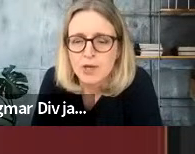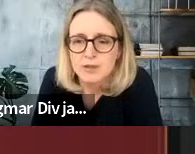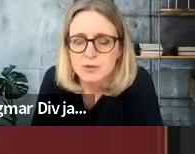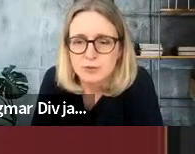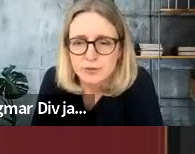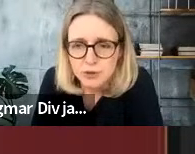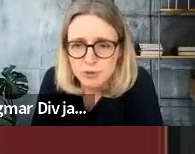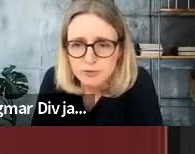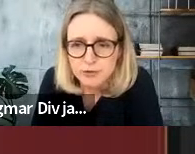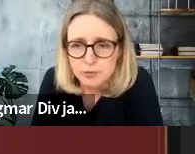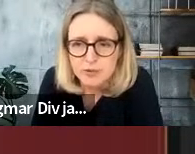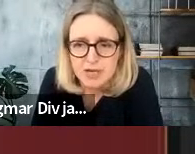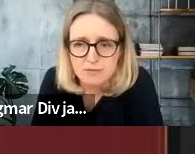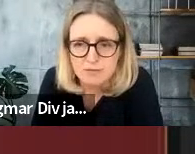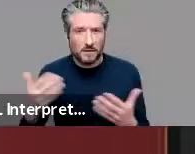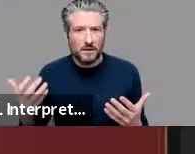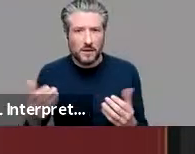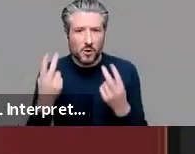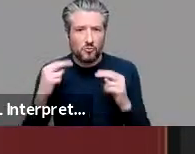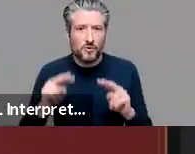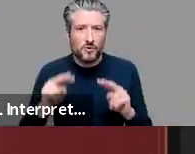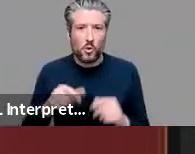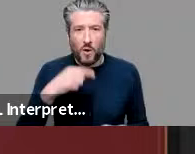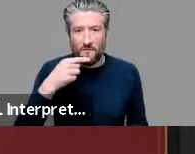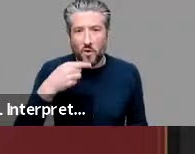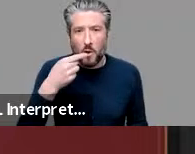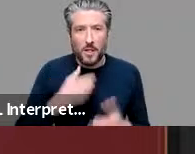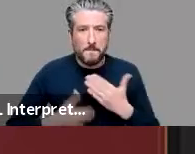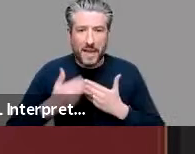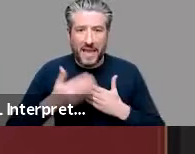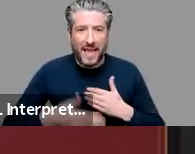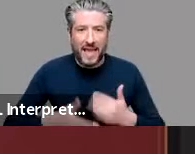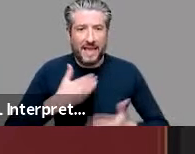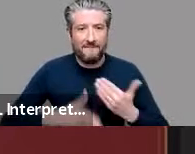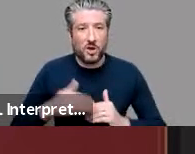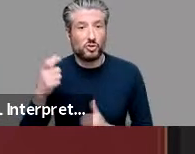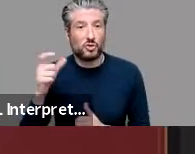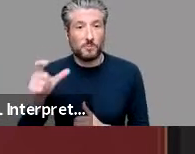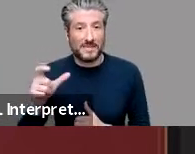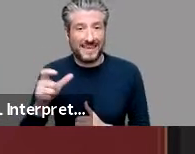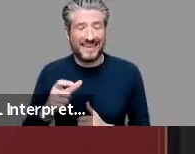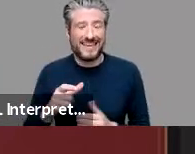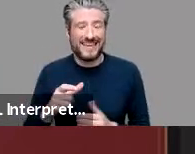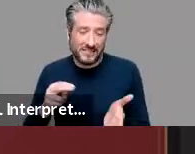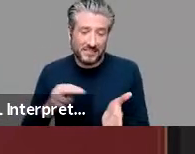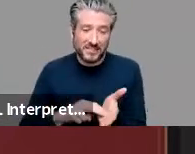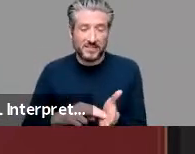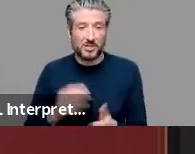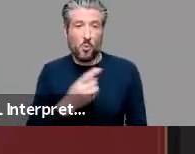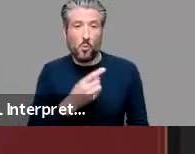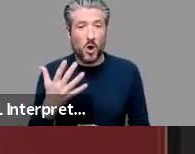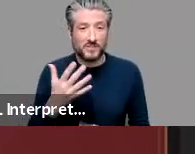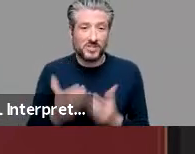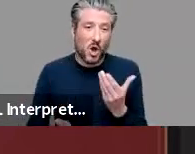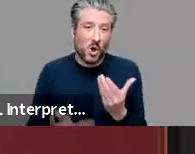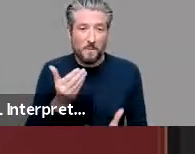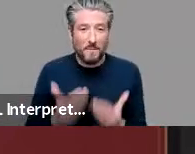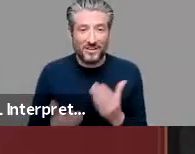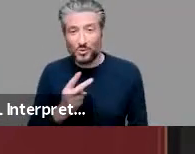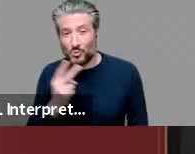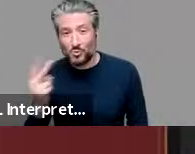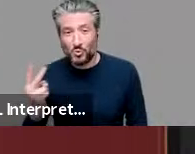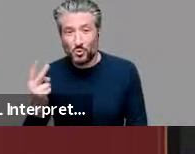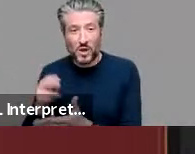the review of verbal behavior by chomsky was cited once for every two citations of verbal behavior